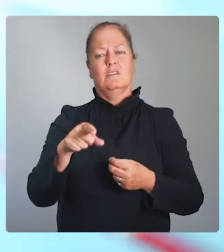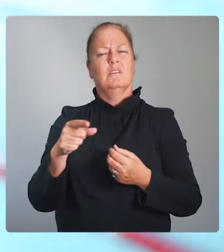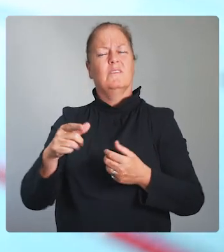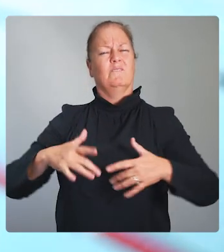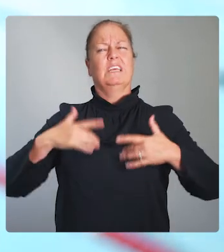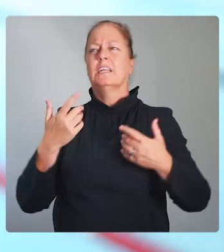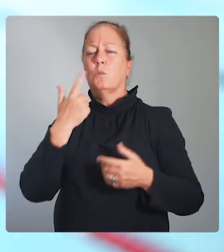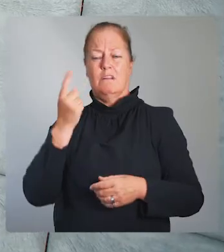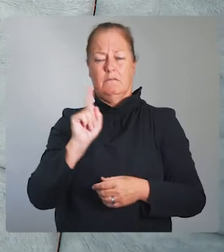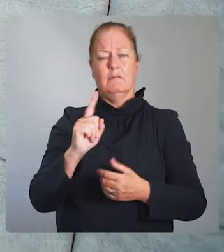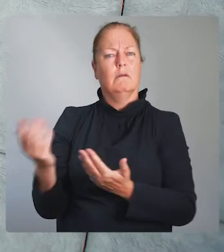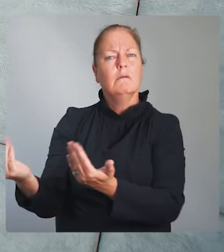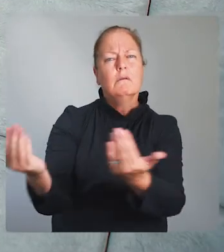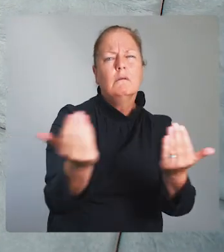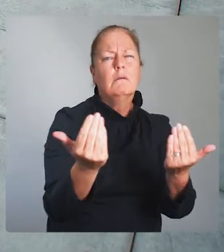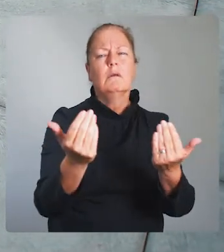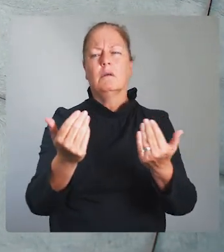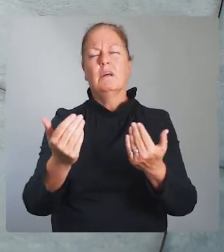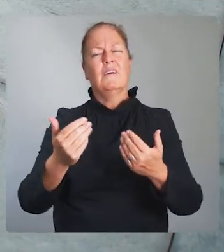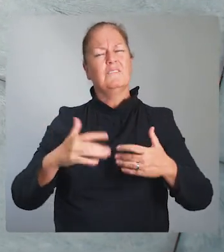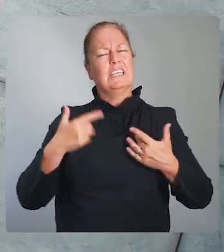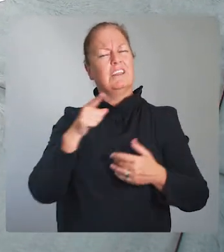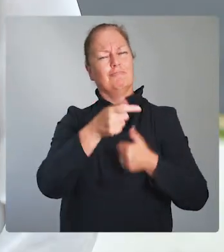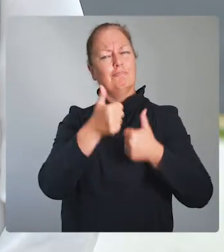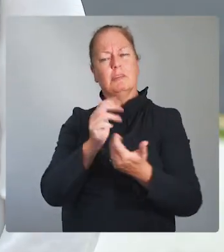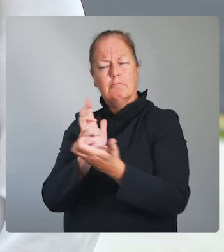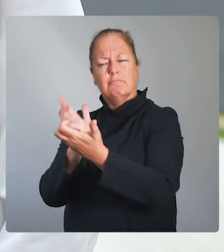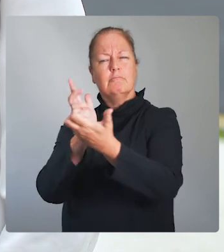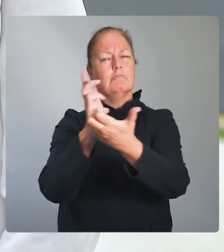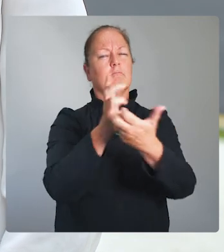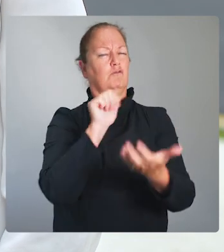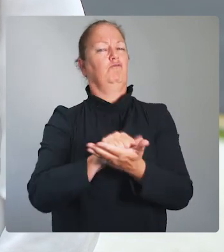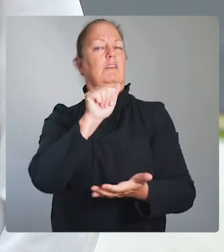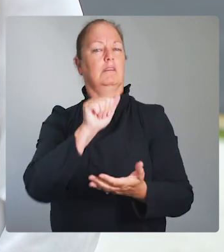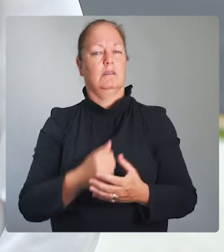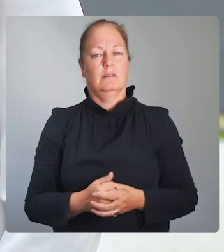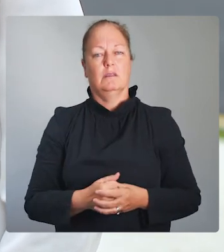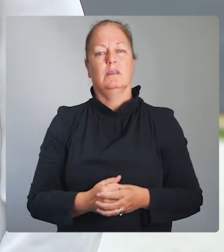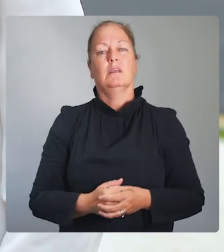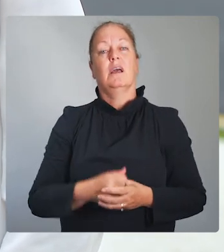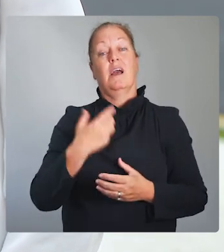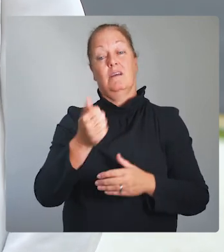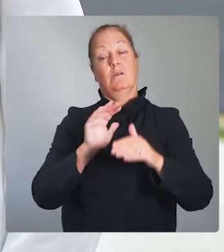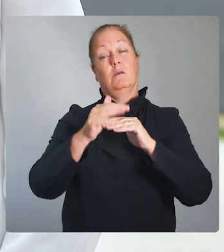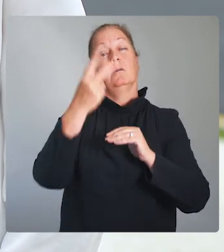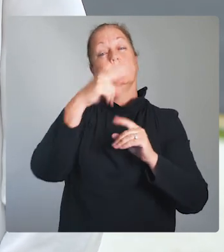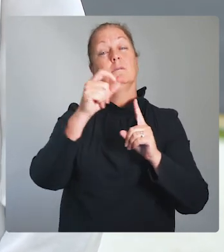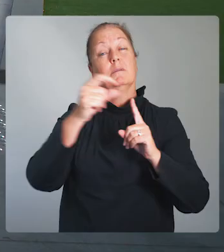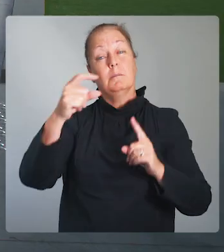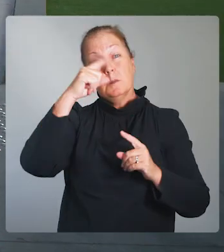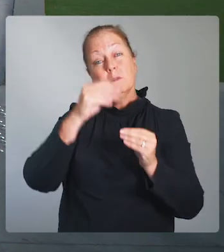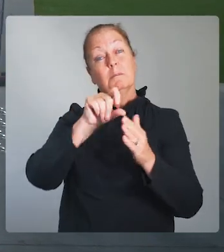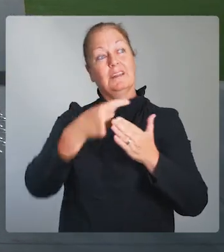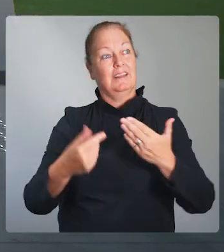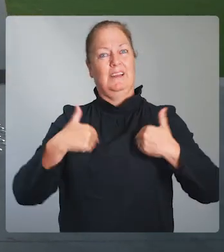of signalling that people with disabilities are welcome here. Disability affects more than 20% of people in moorland